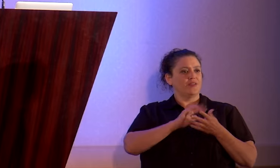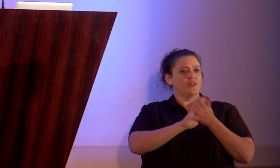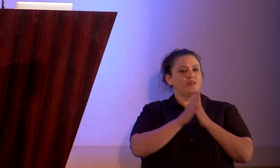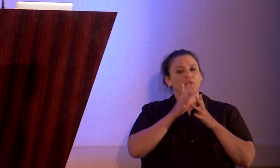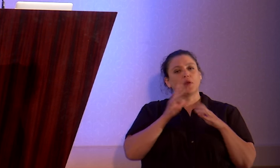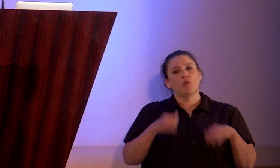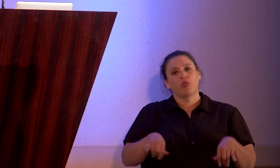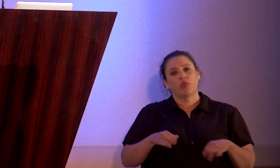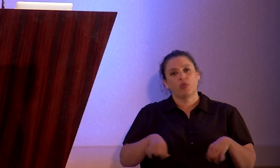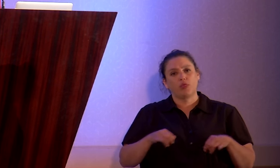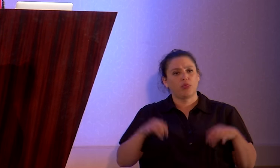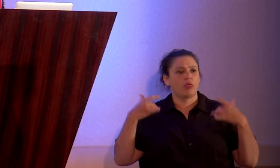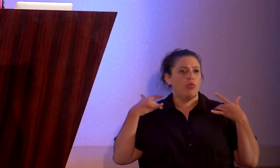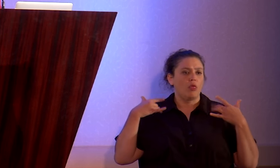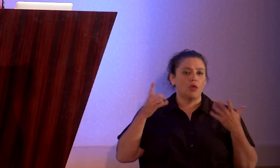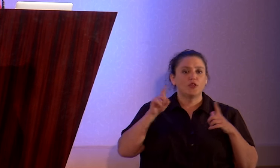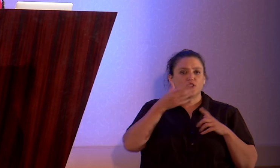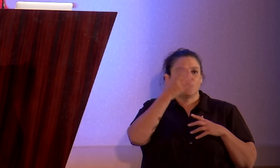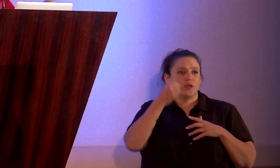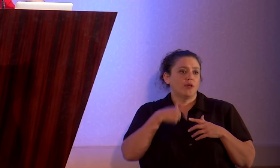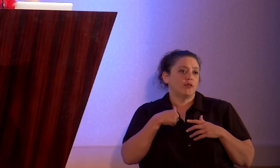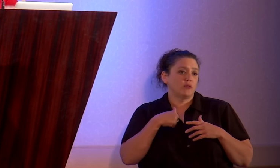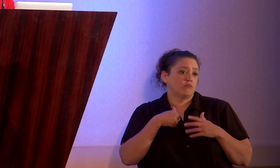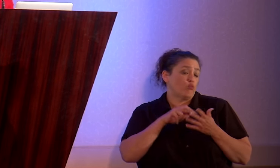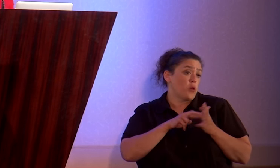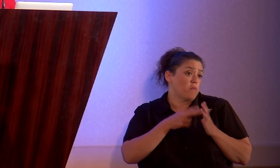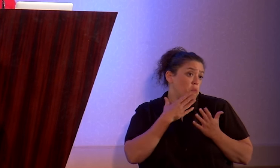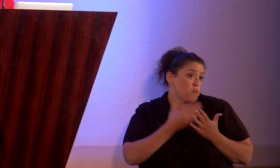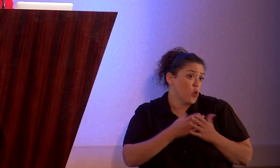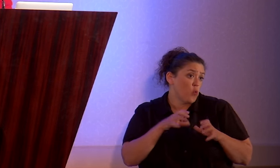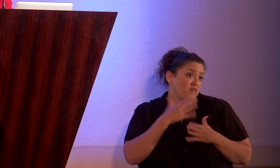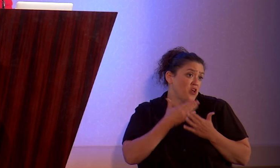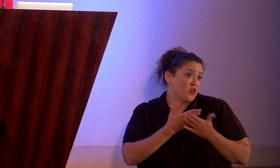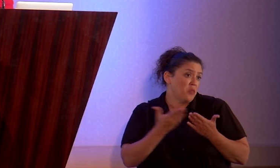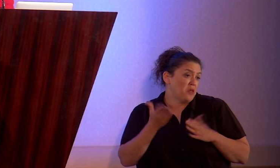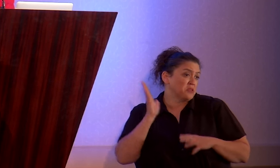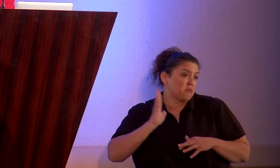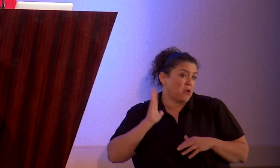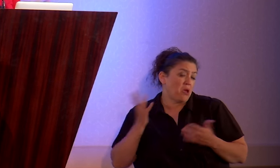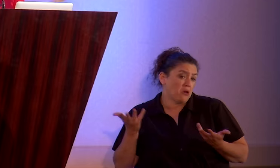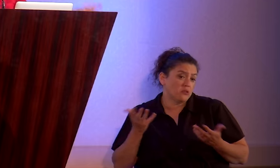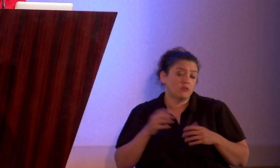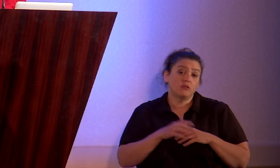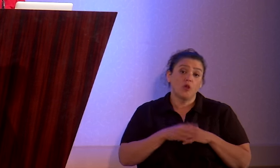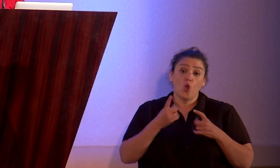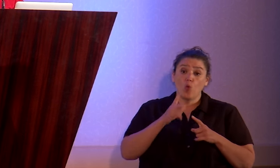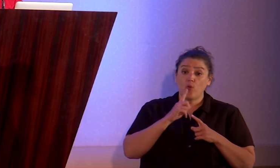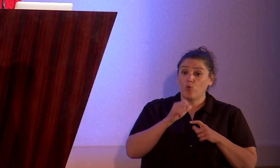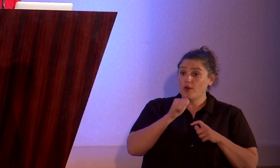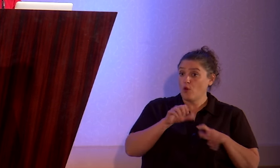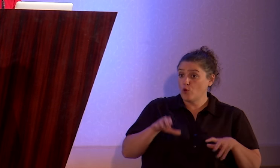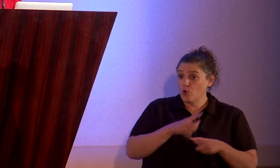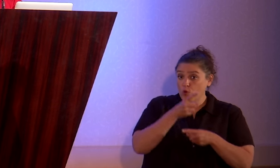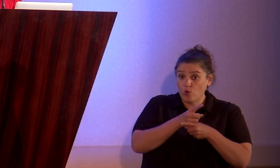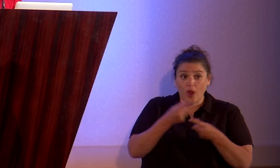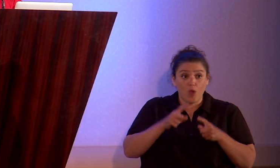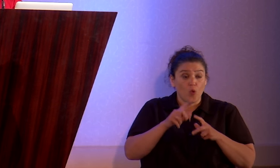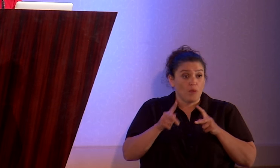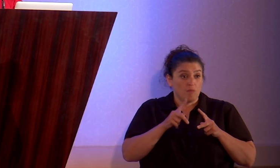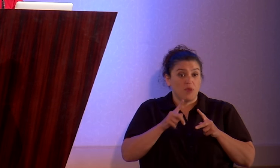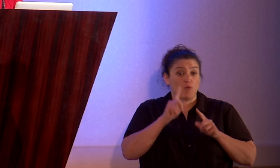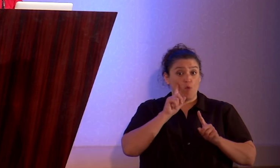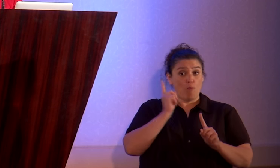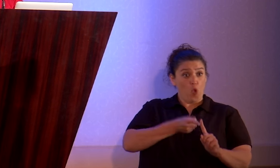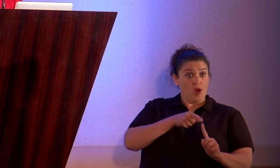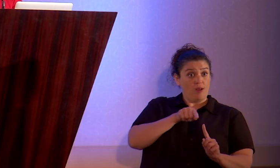just because our intentions are good and just because we've done good things in the past. When we fail to do it right and people call us on it,